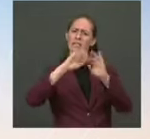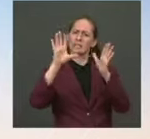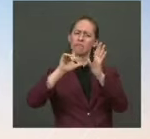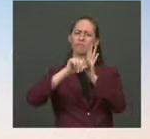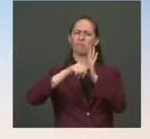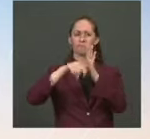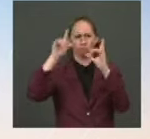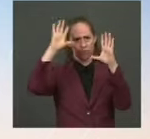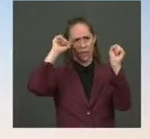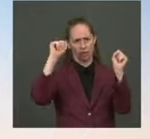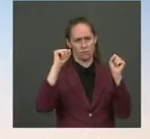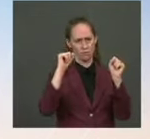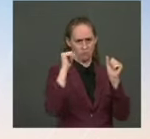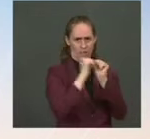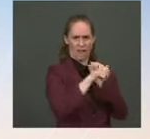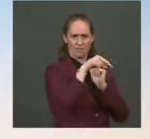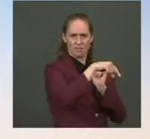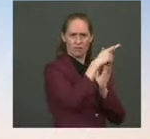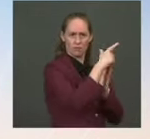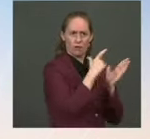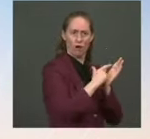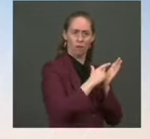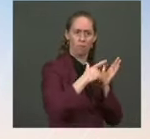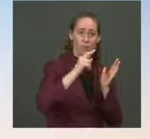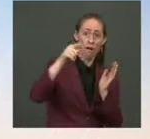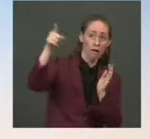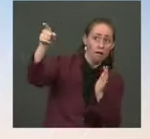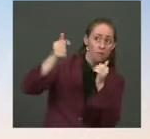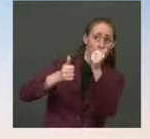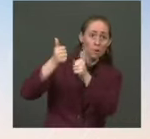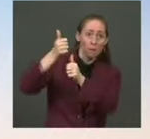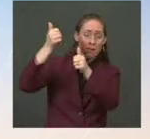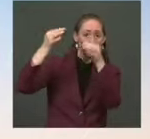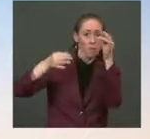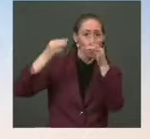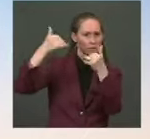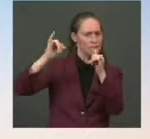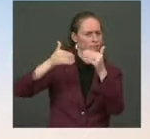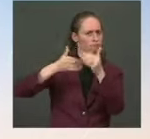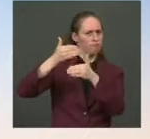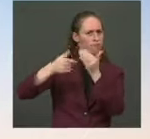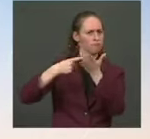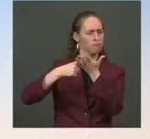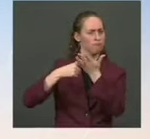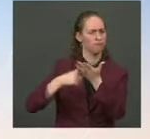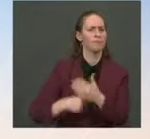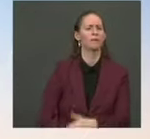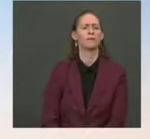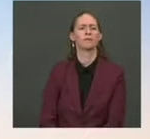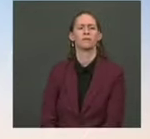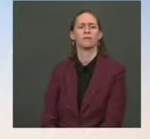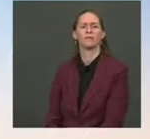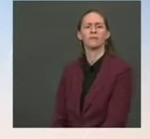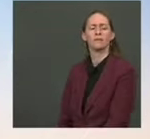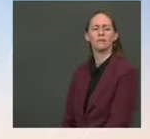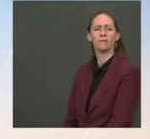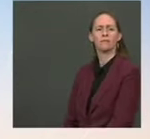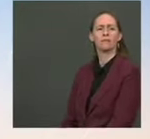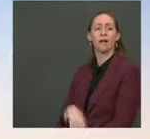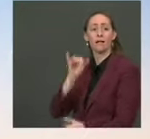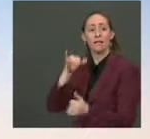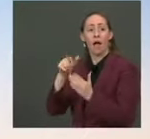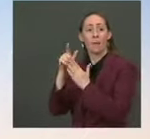process at this point. But again, that bill was passed in September. Schumer said it will come up very soon in the Senate back in September.